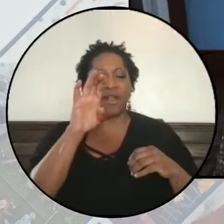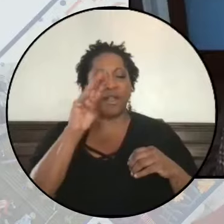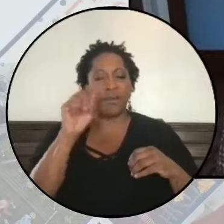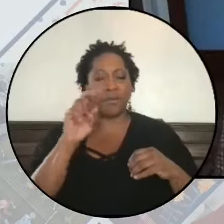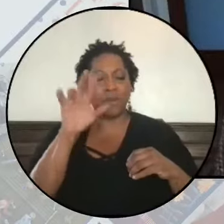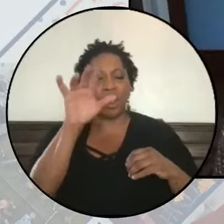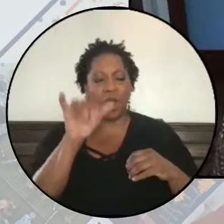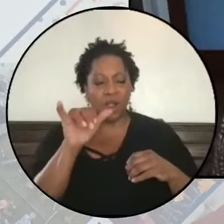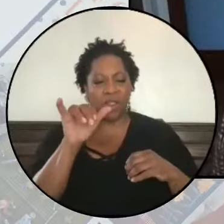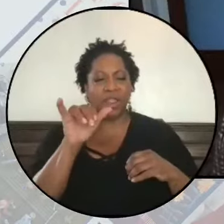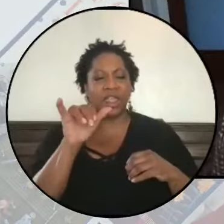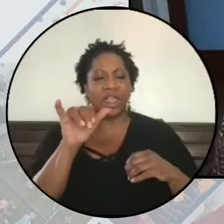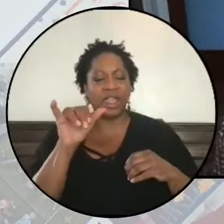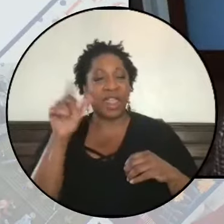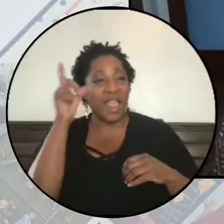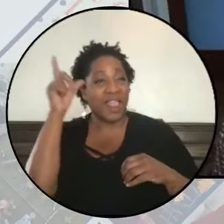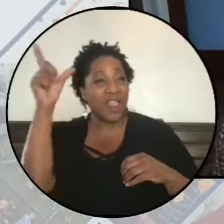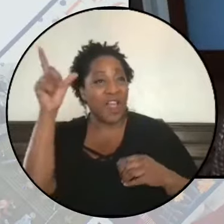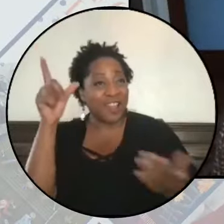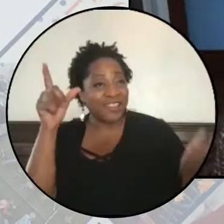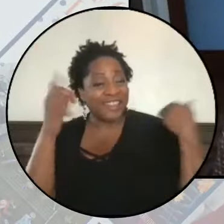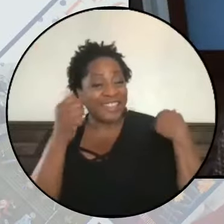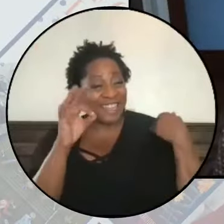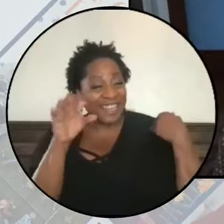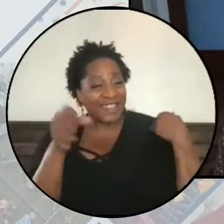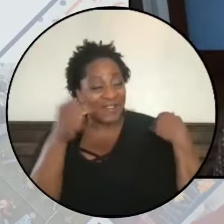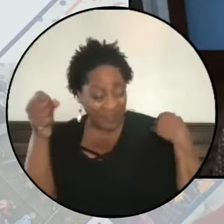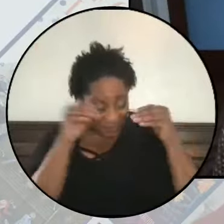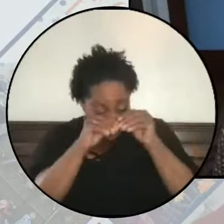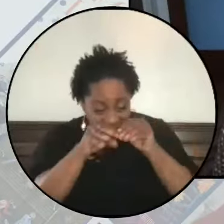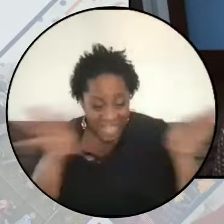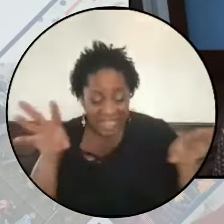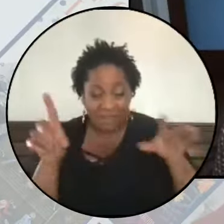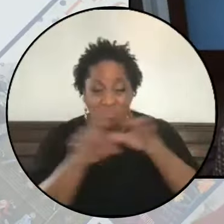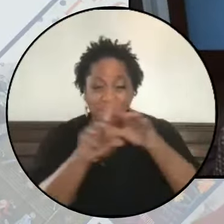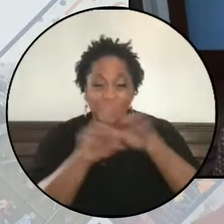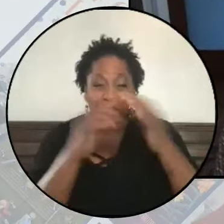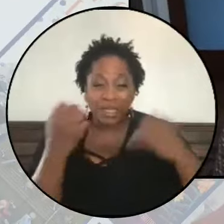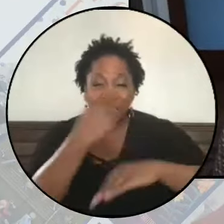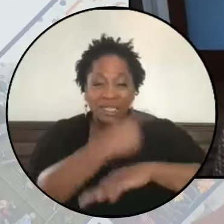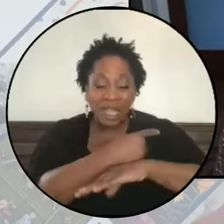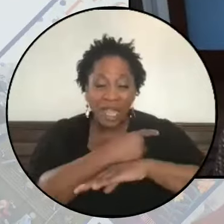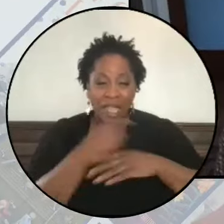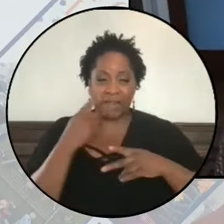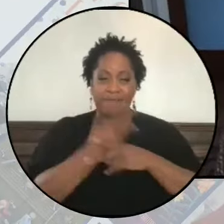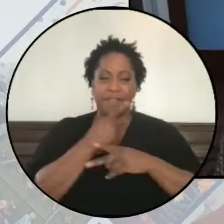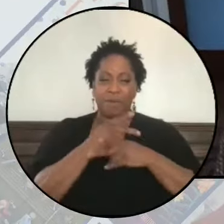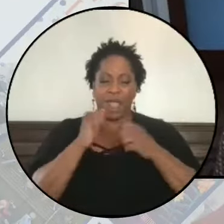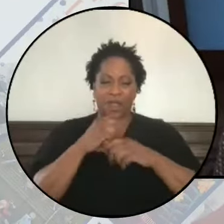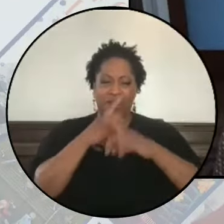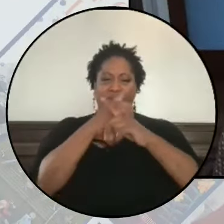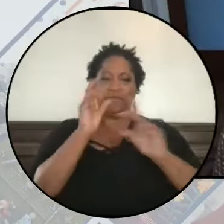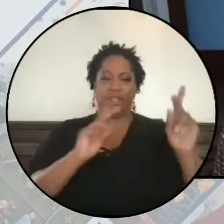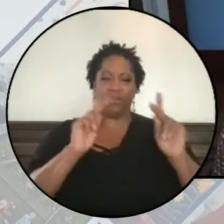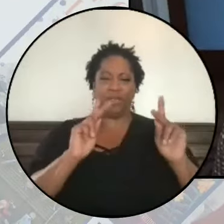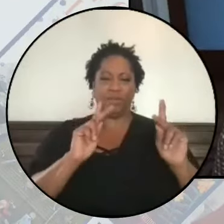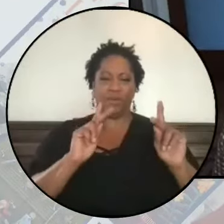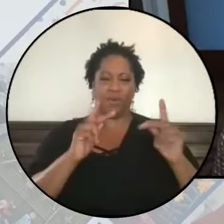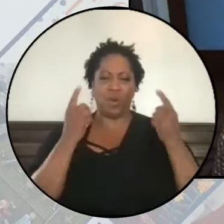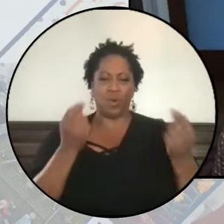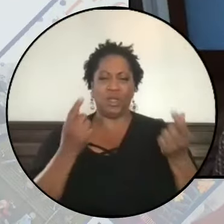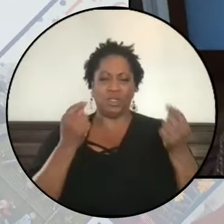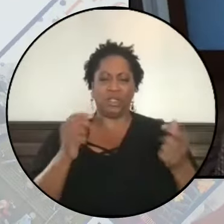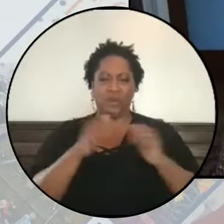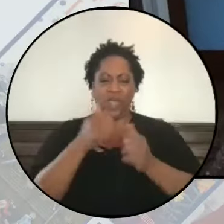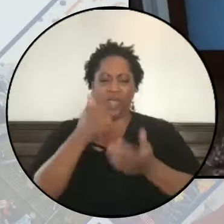McCarthyist logic that's unfolding here, we have to figure out how to defend people and